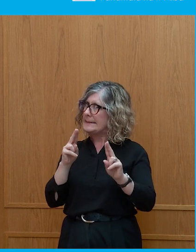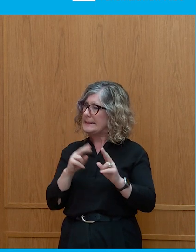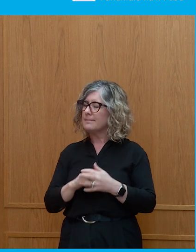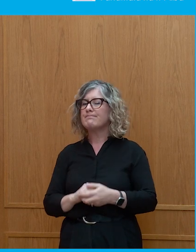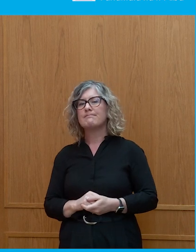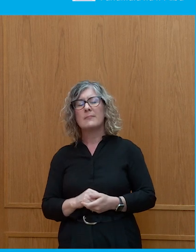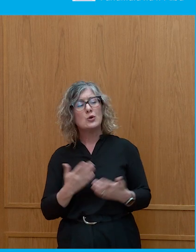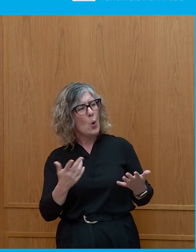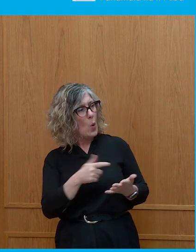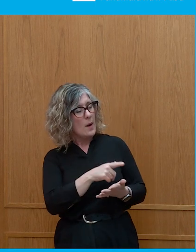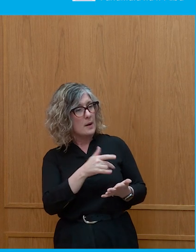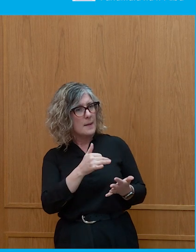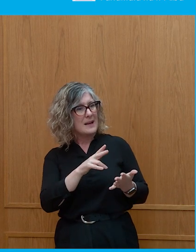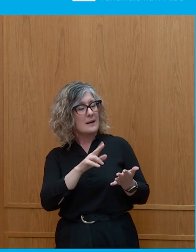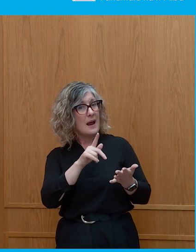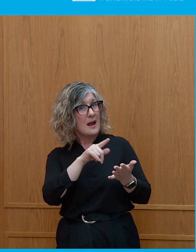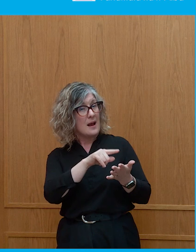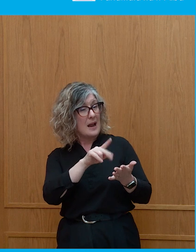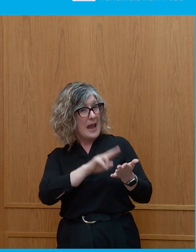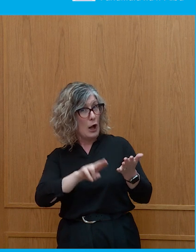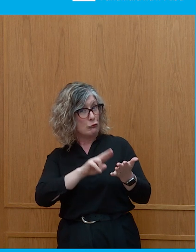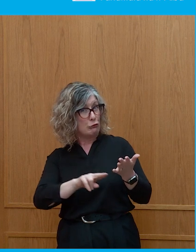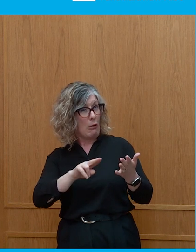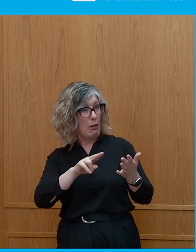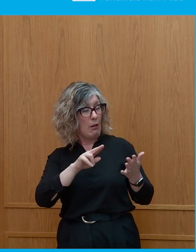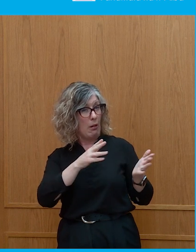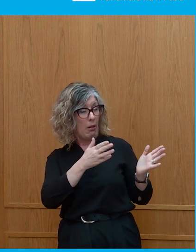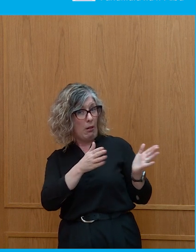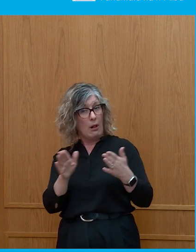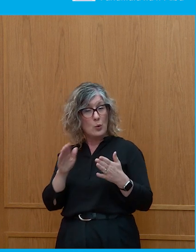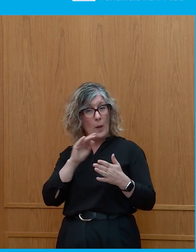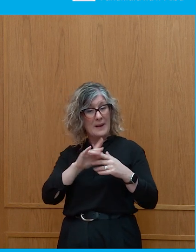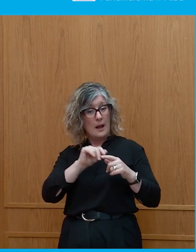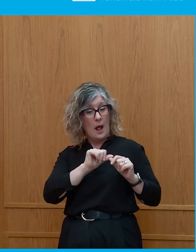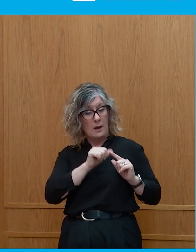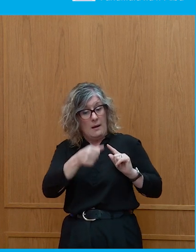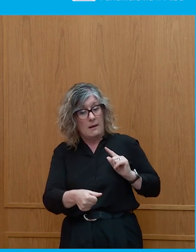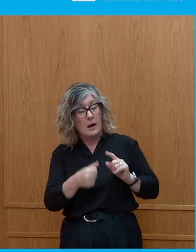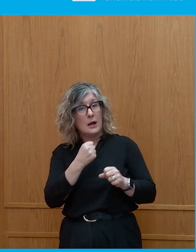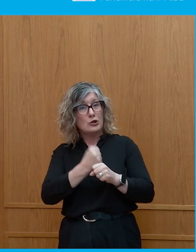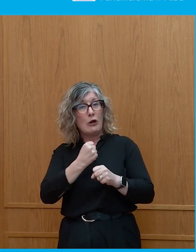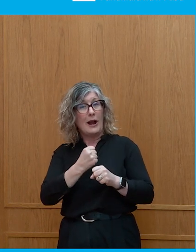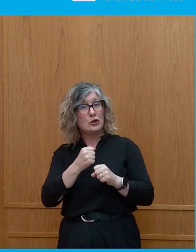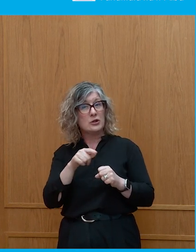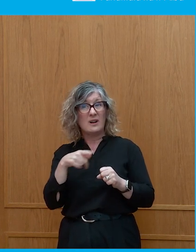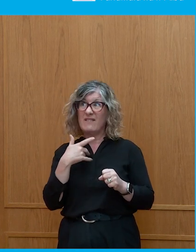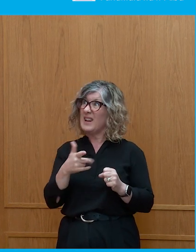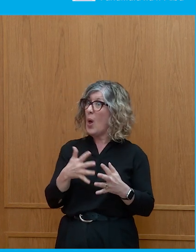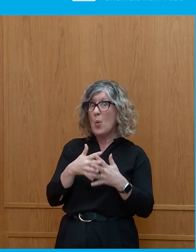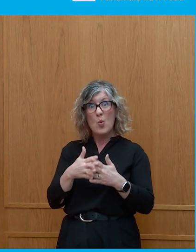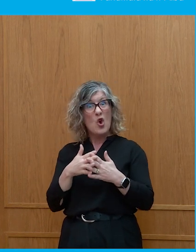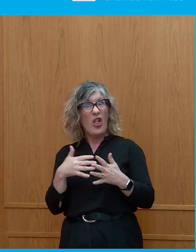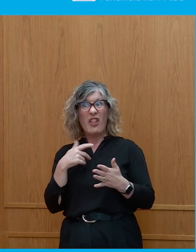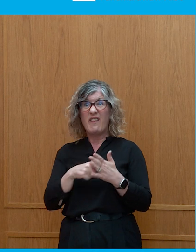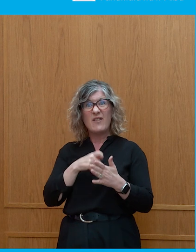there could be an intergenerational change of attitude to whether or not it's worthwhile voting. So, what, if anything, would you